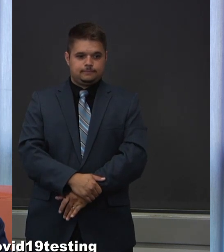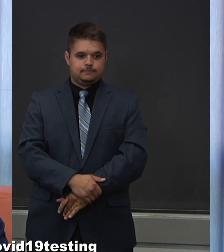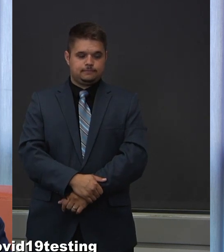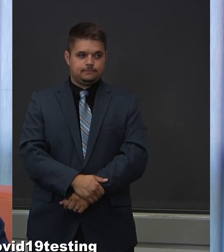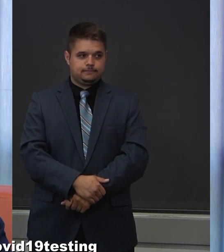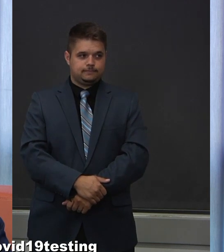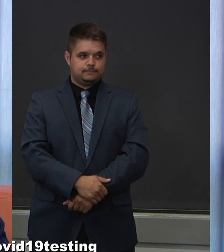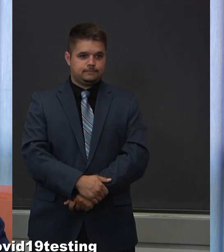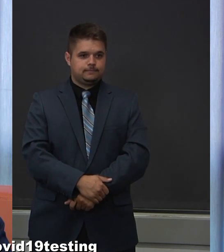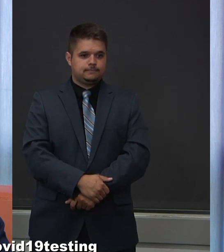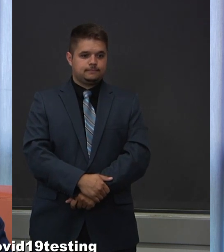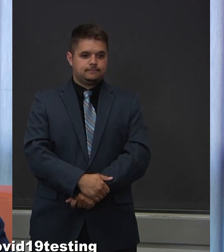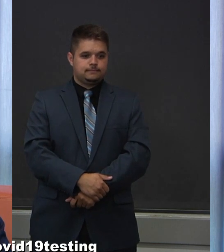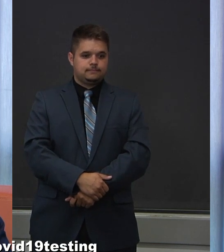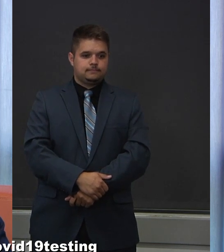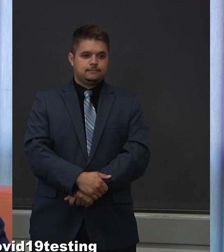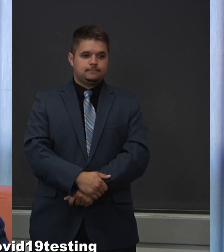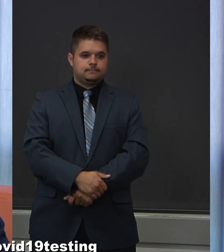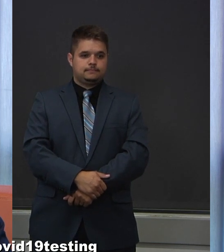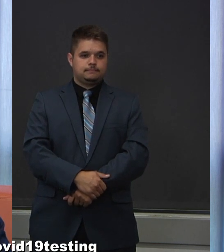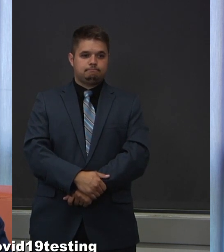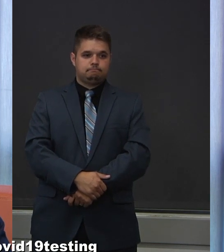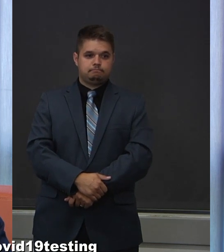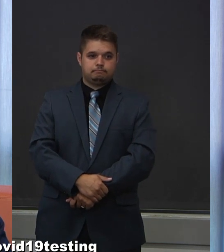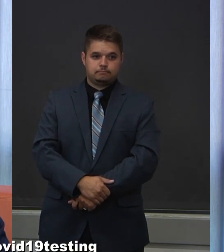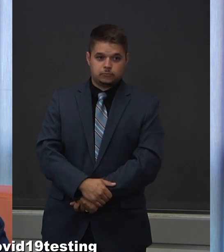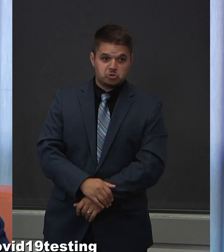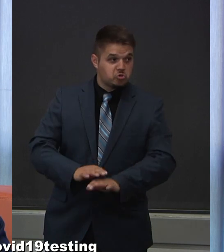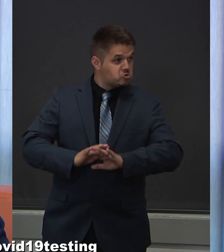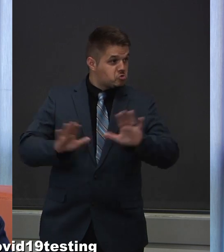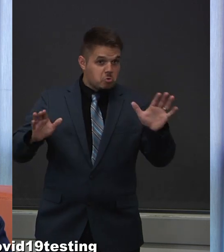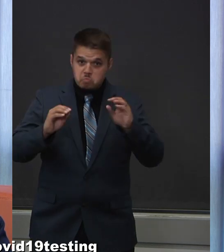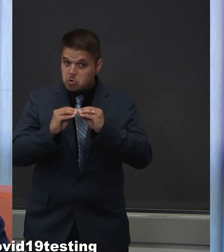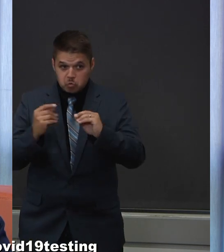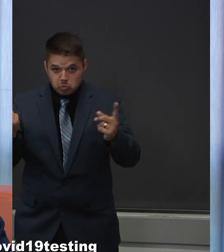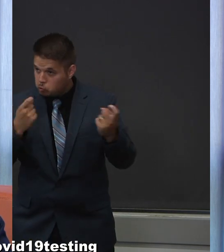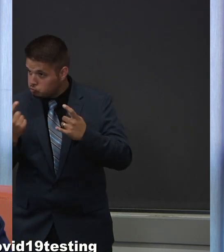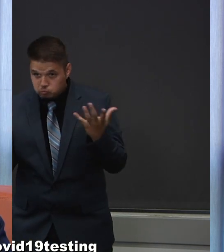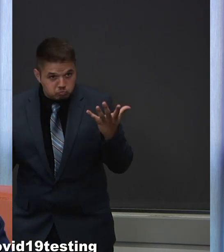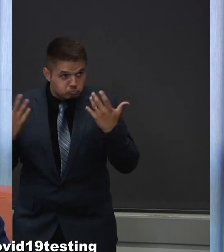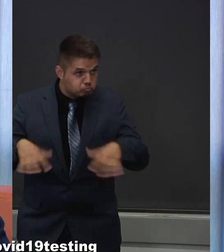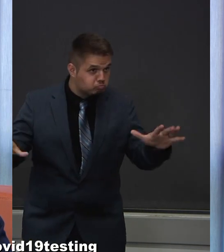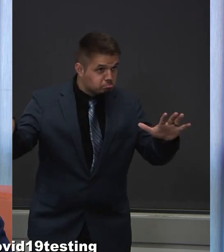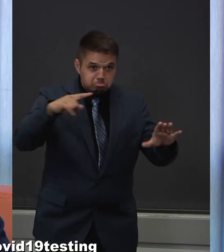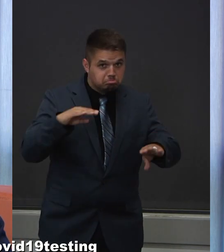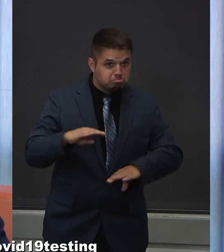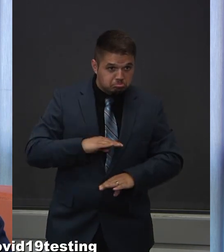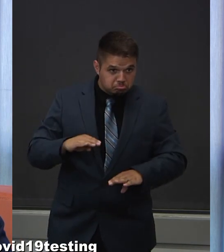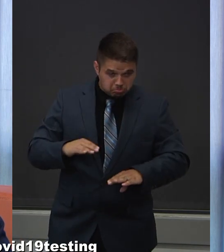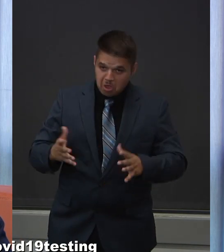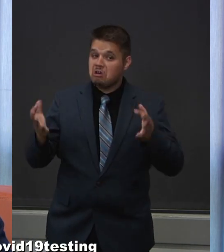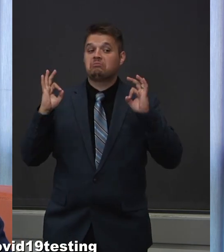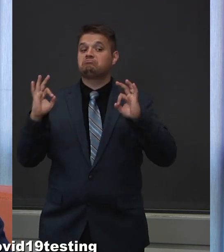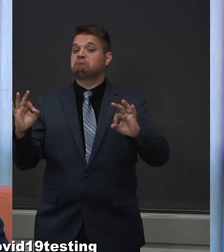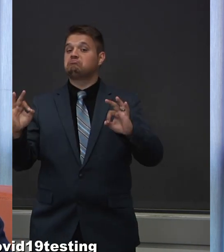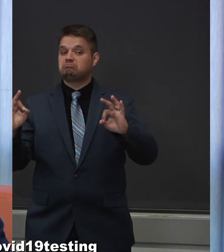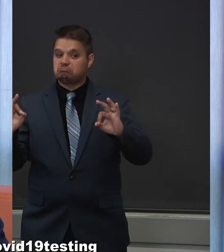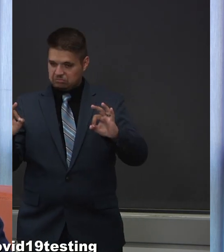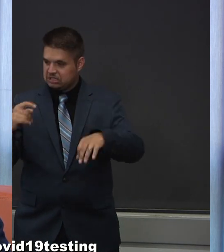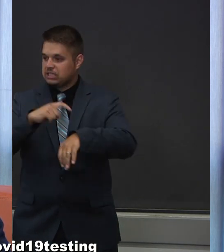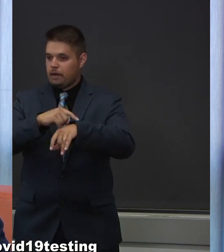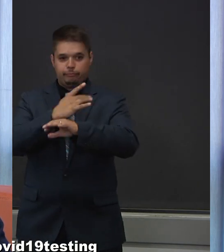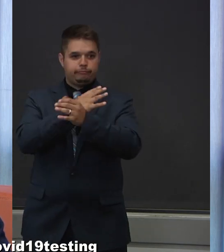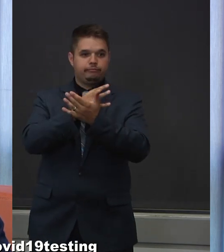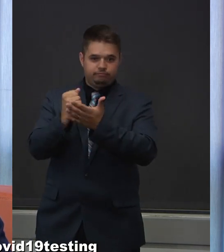And it looks like that's all the questions that we've received. So, and that's all we have time for. So thank you very much